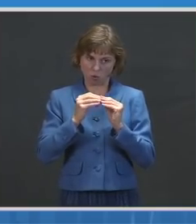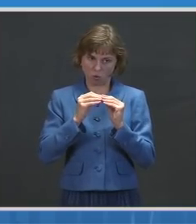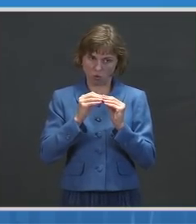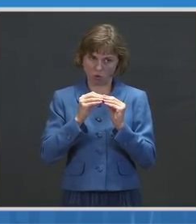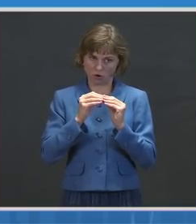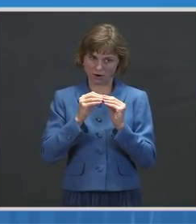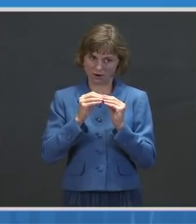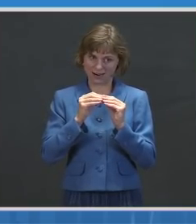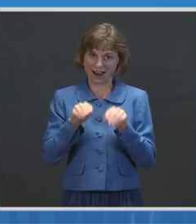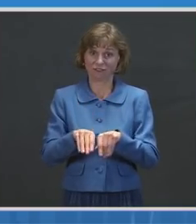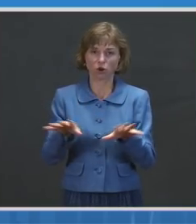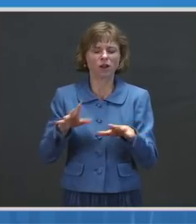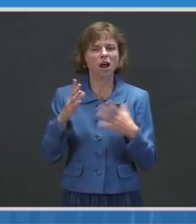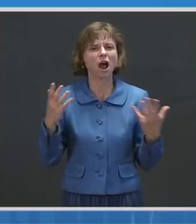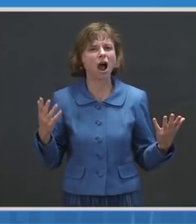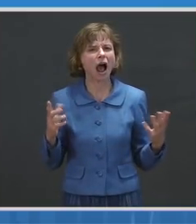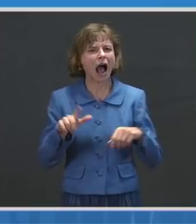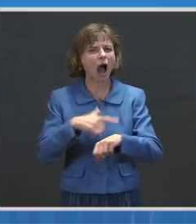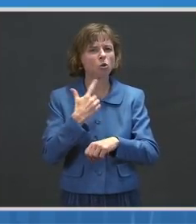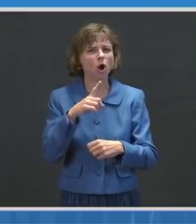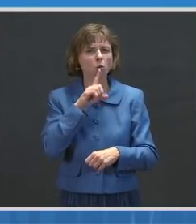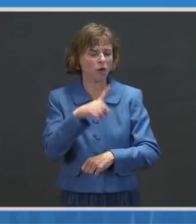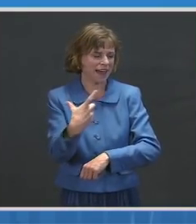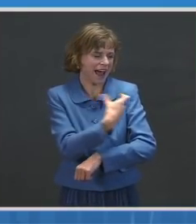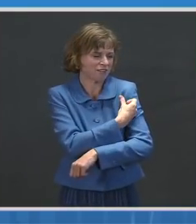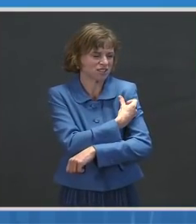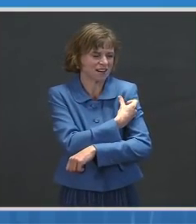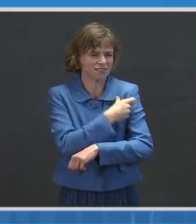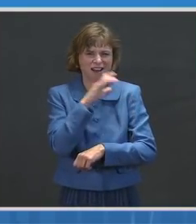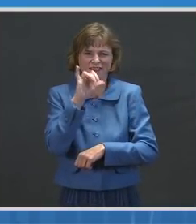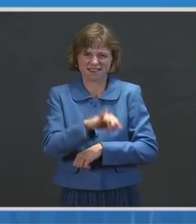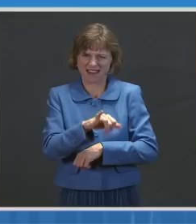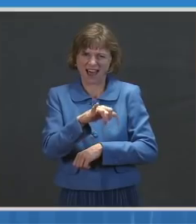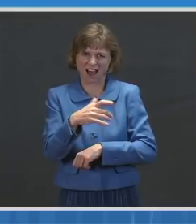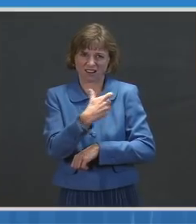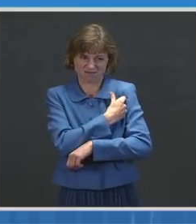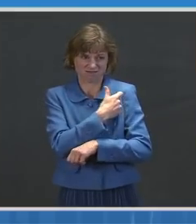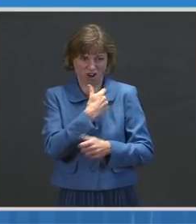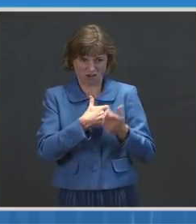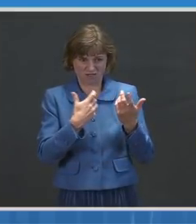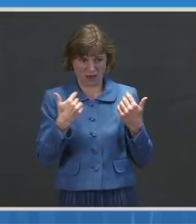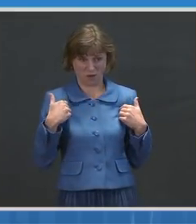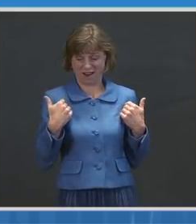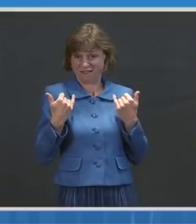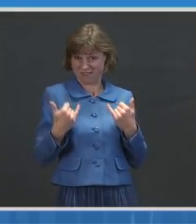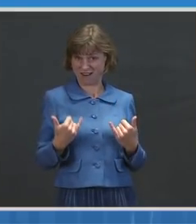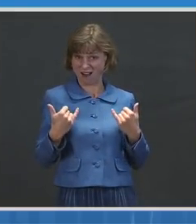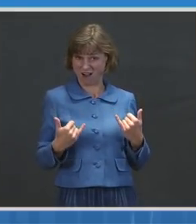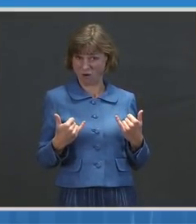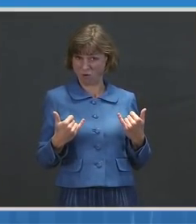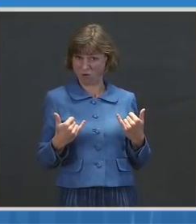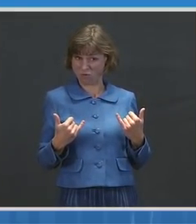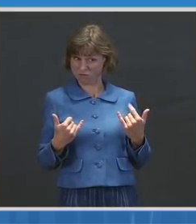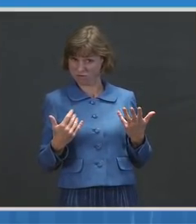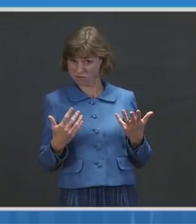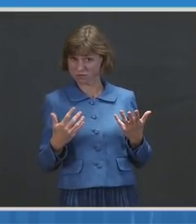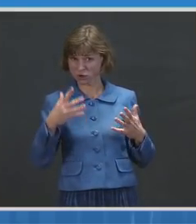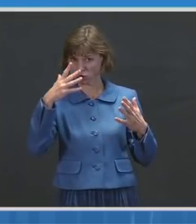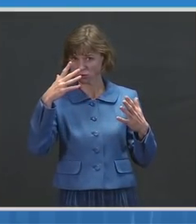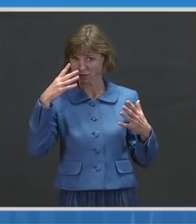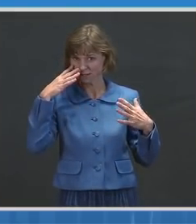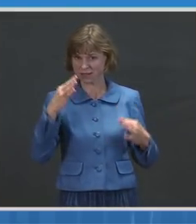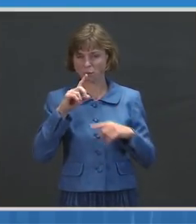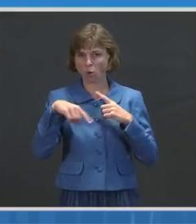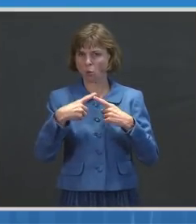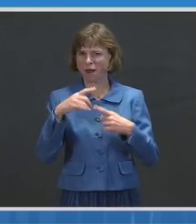will the efficacy of the current vaccines under this structure, have you been able to game that out to determine when that efficacy